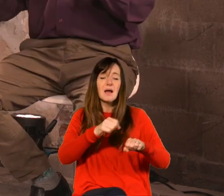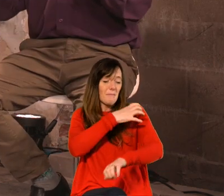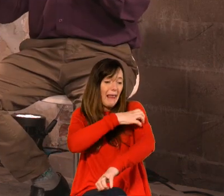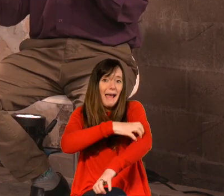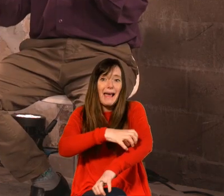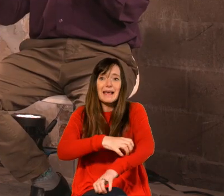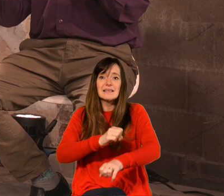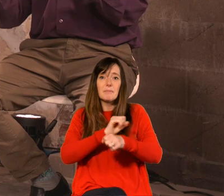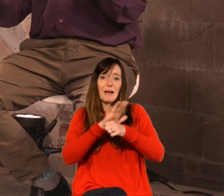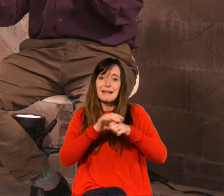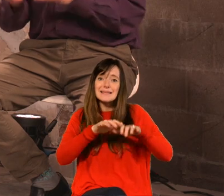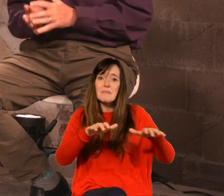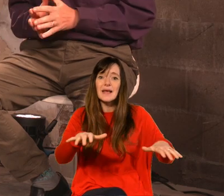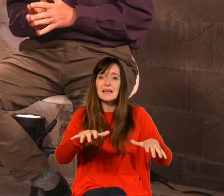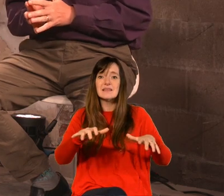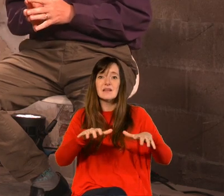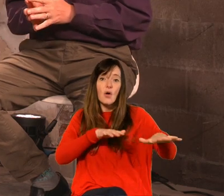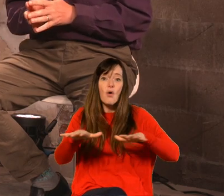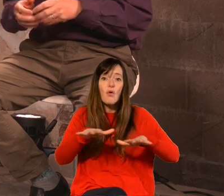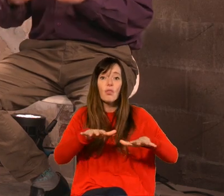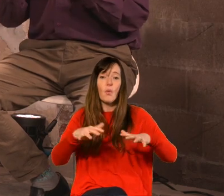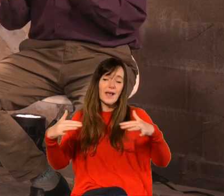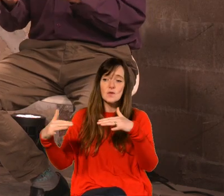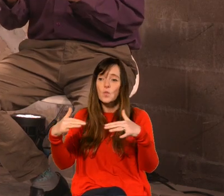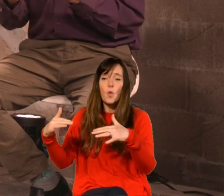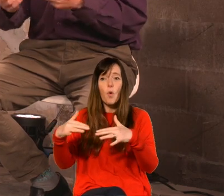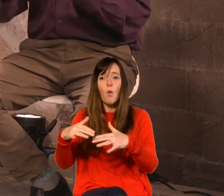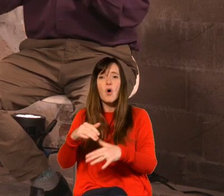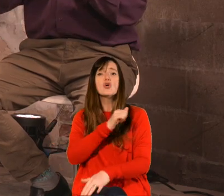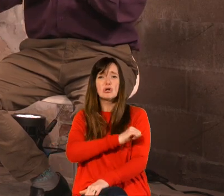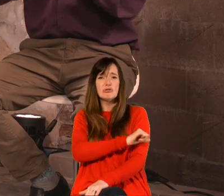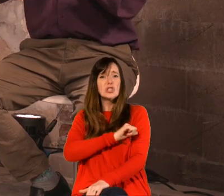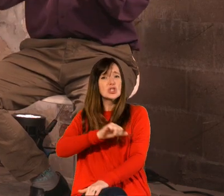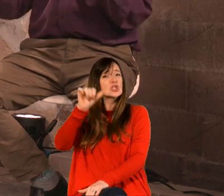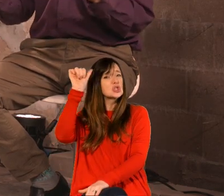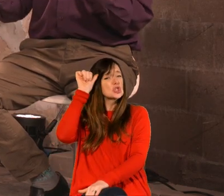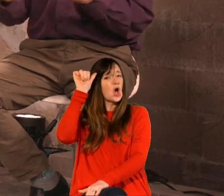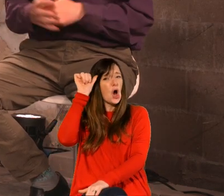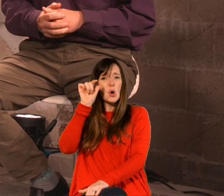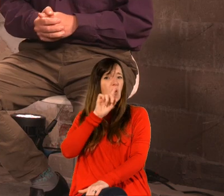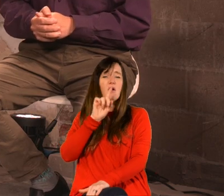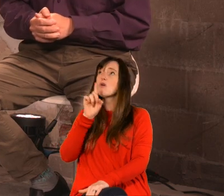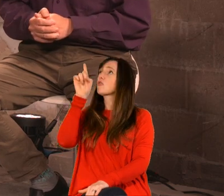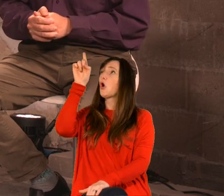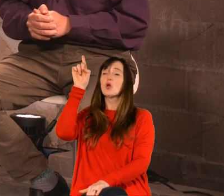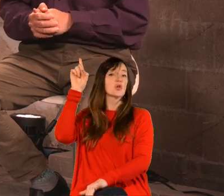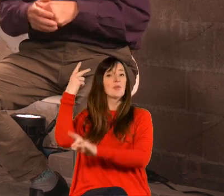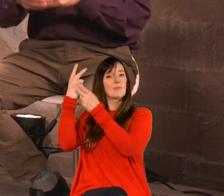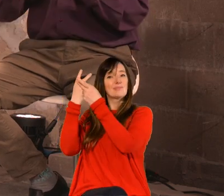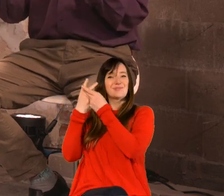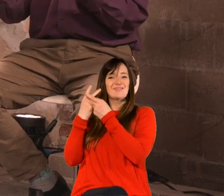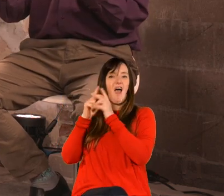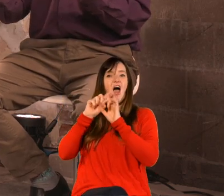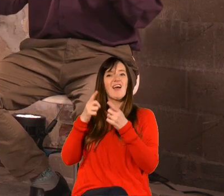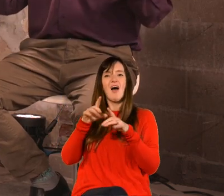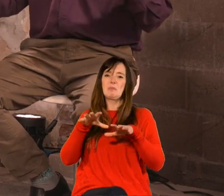christians have never labored under the misconception that being a christian renders you immune from the suffering of the world because we